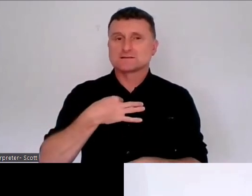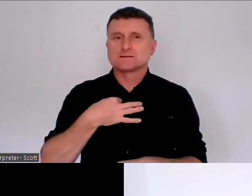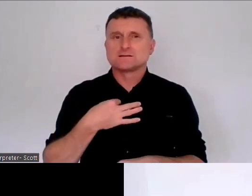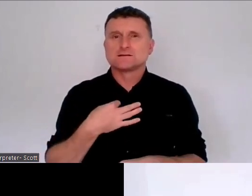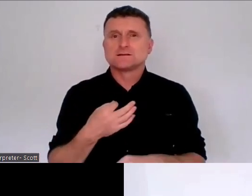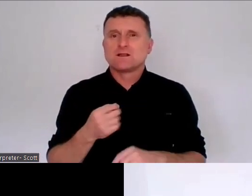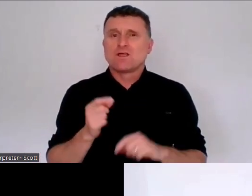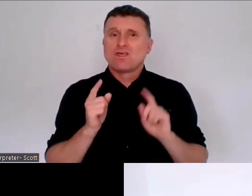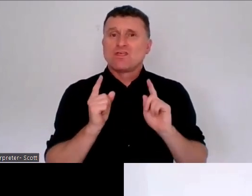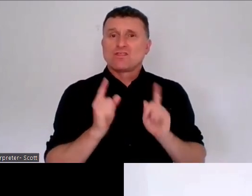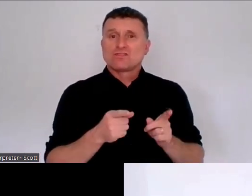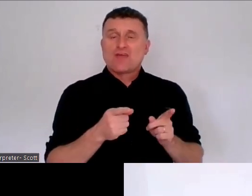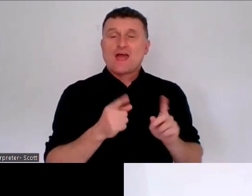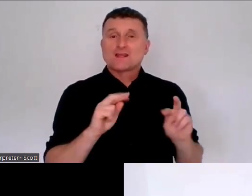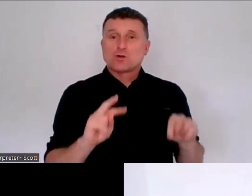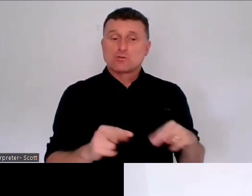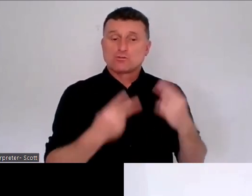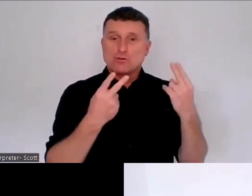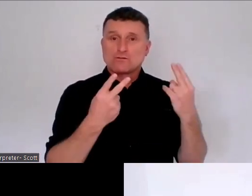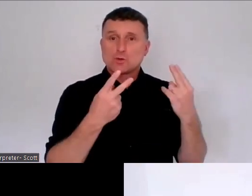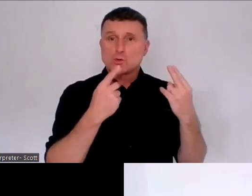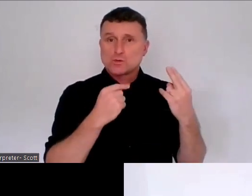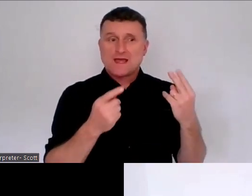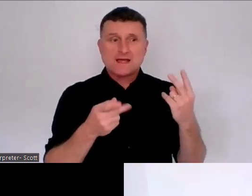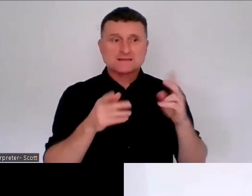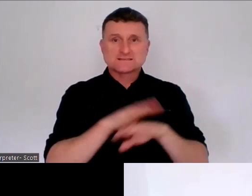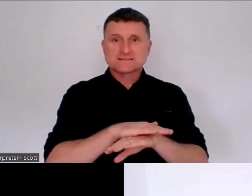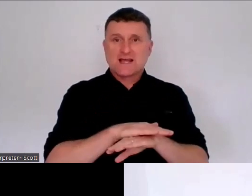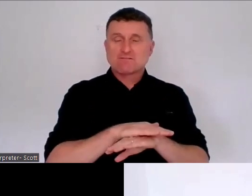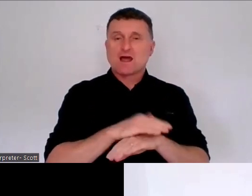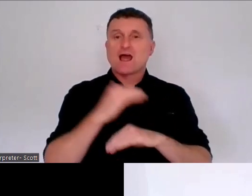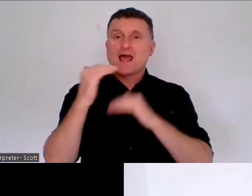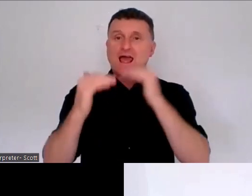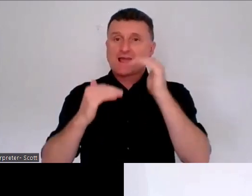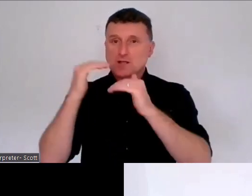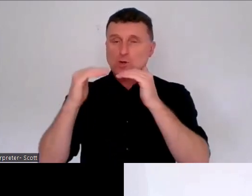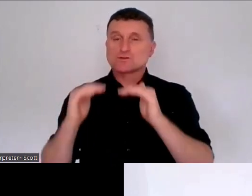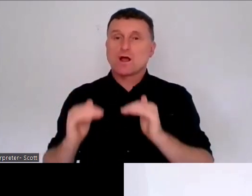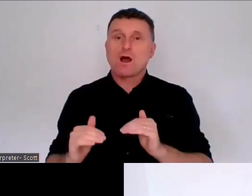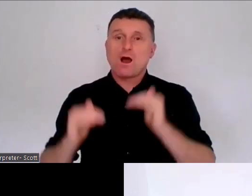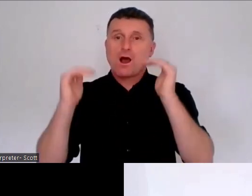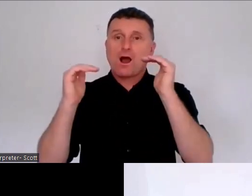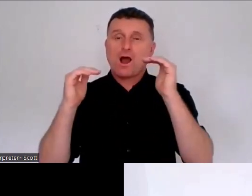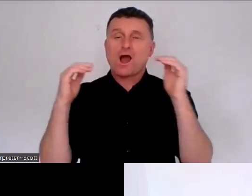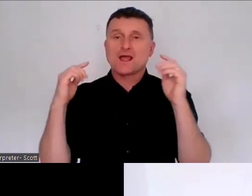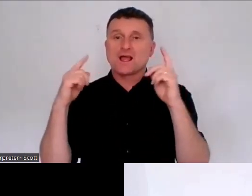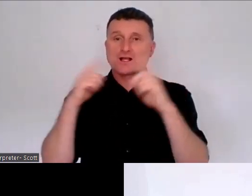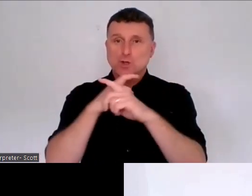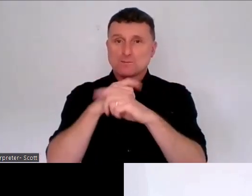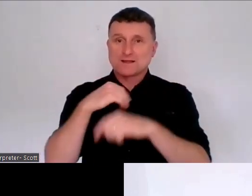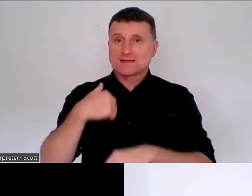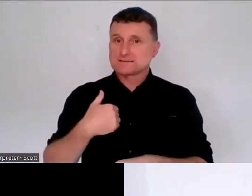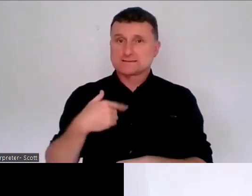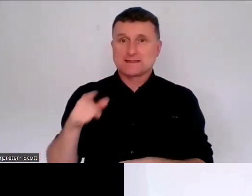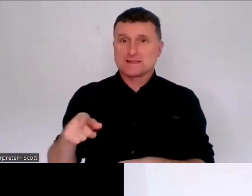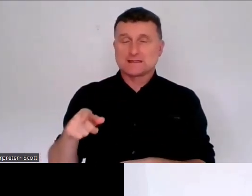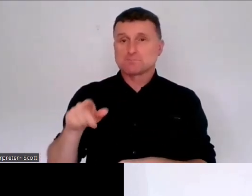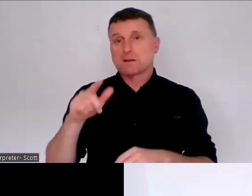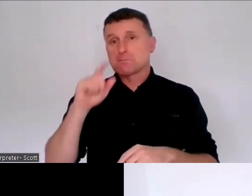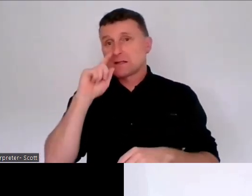this review cover adults with high and complex needs who are able to comprehend and or speak for themselves?